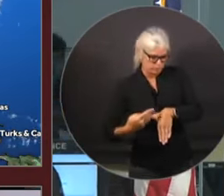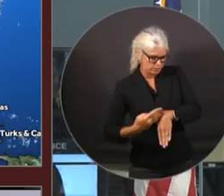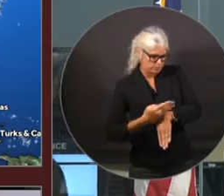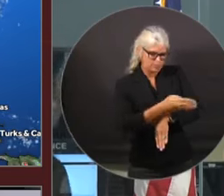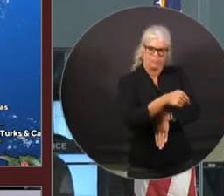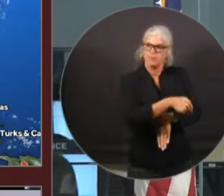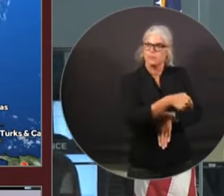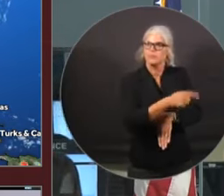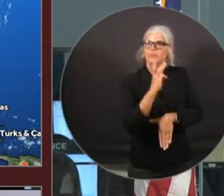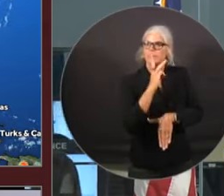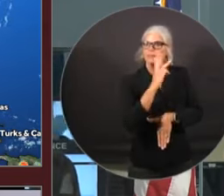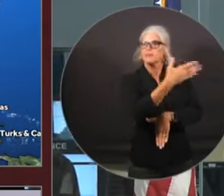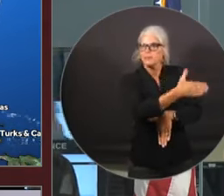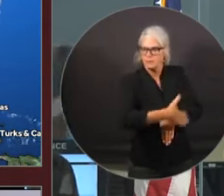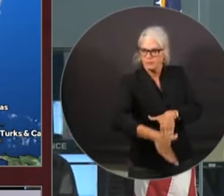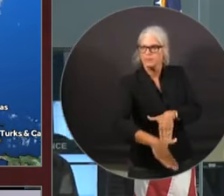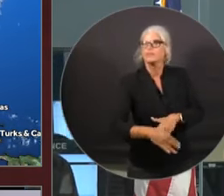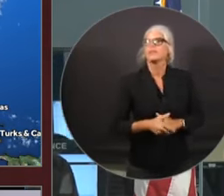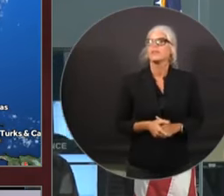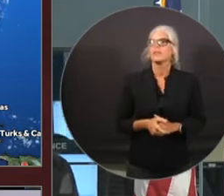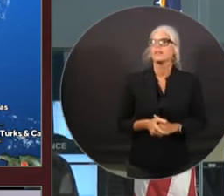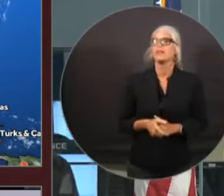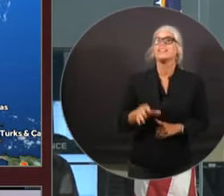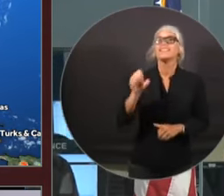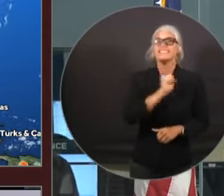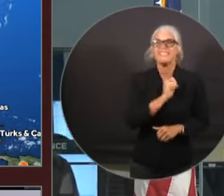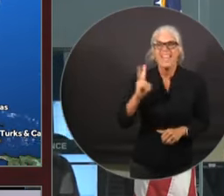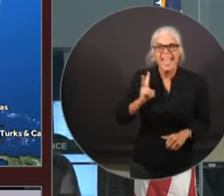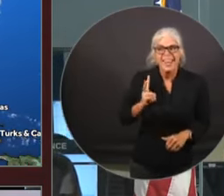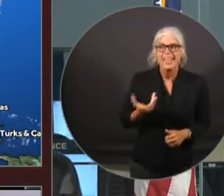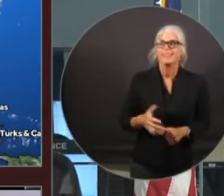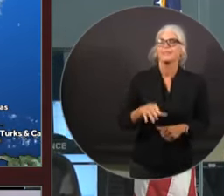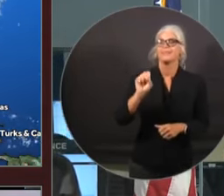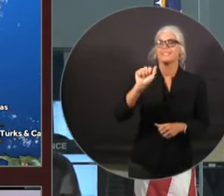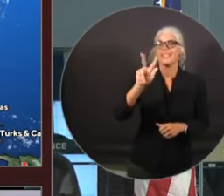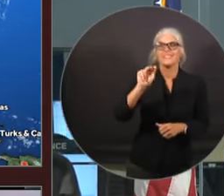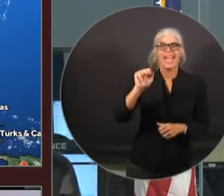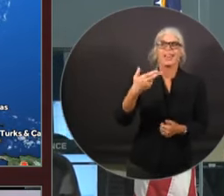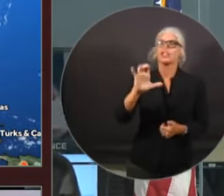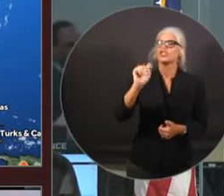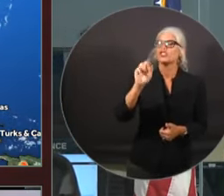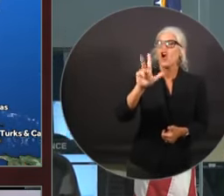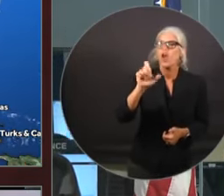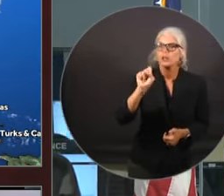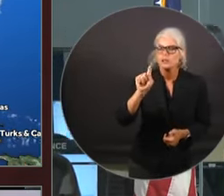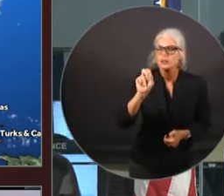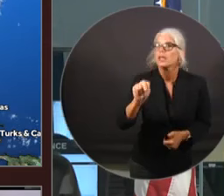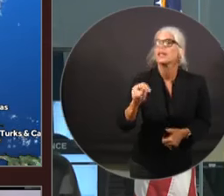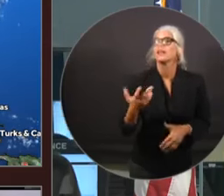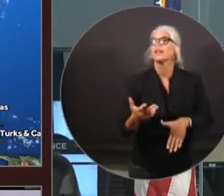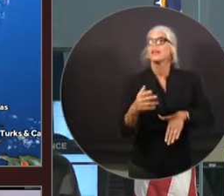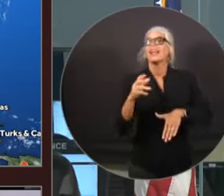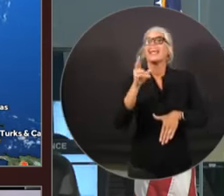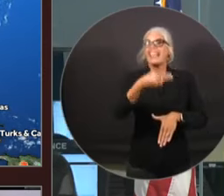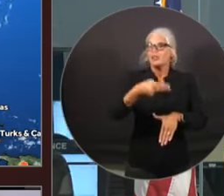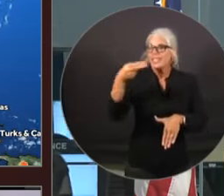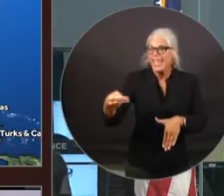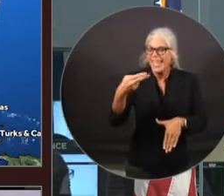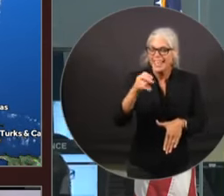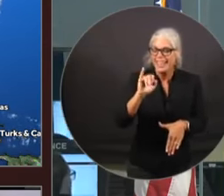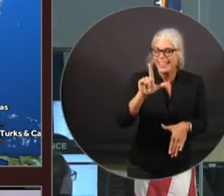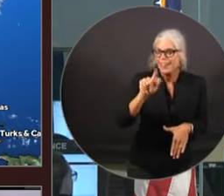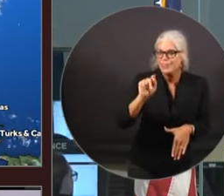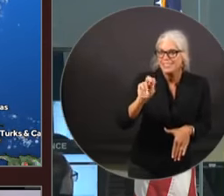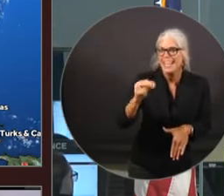inundation in Savannah and Charleston and Hilton Head and that part of South Carolina. But it is